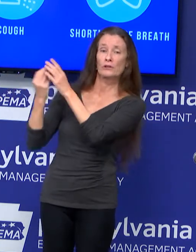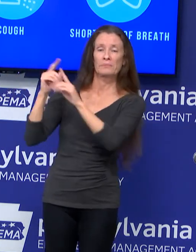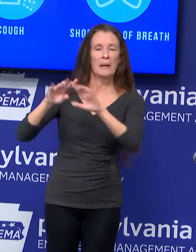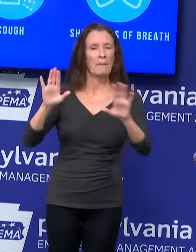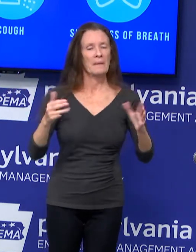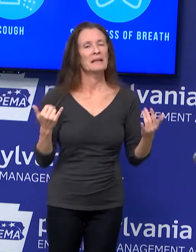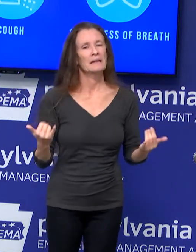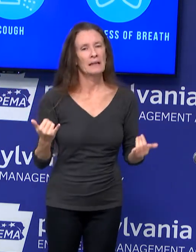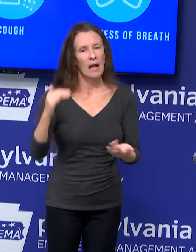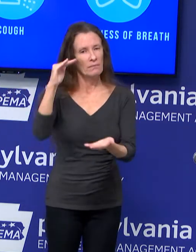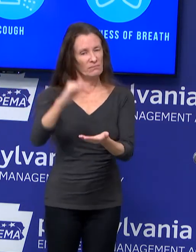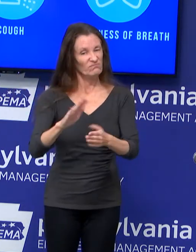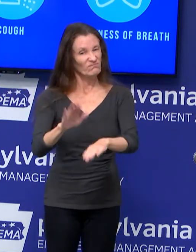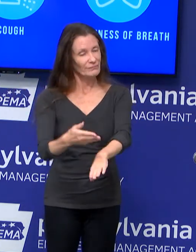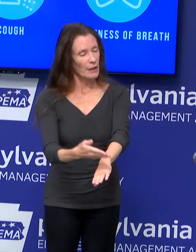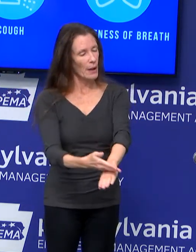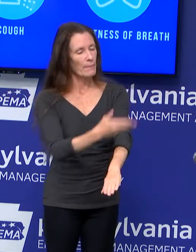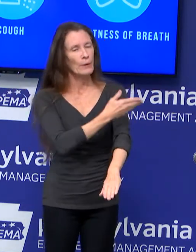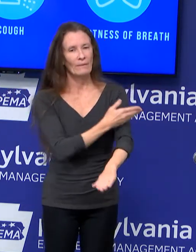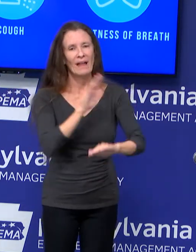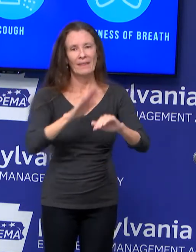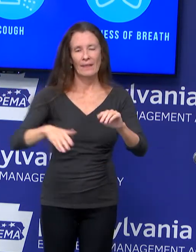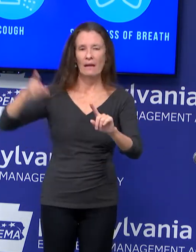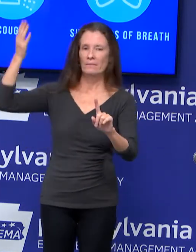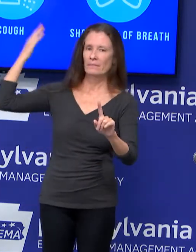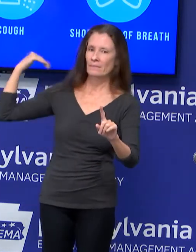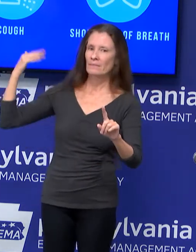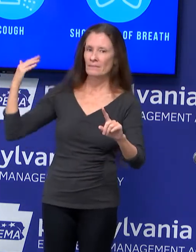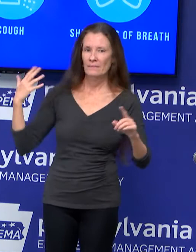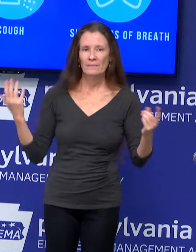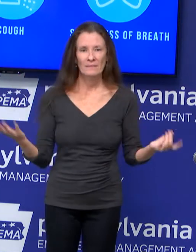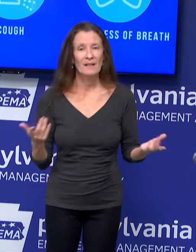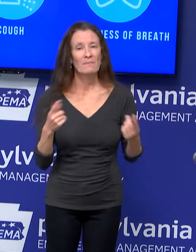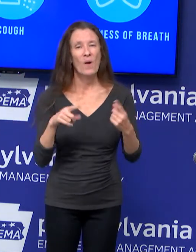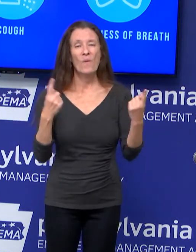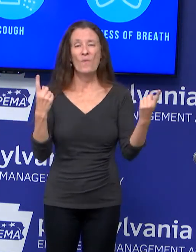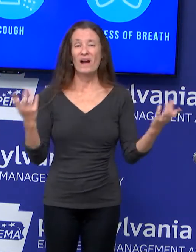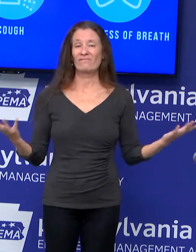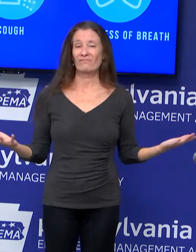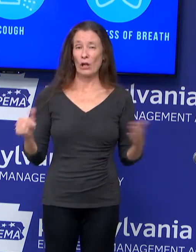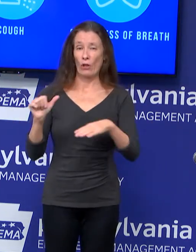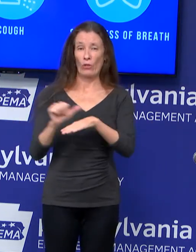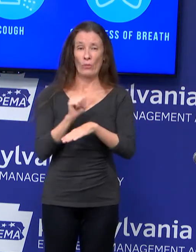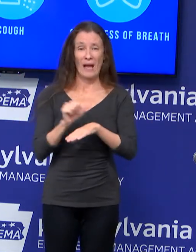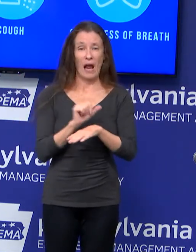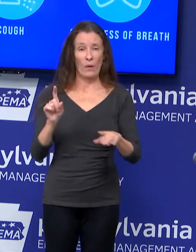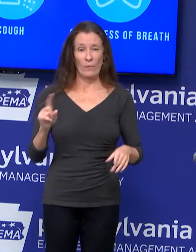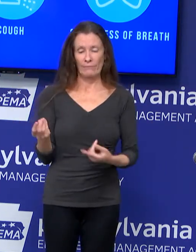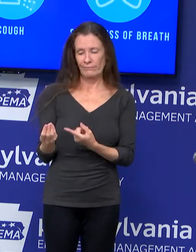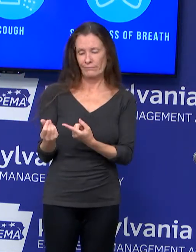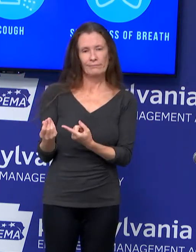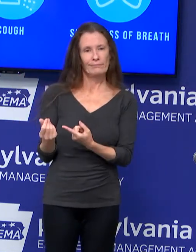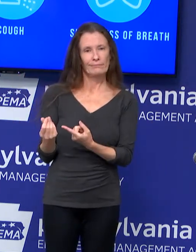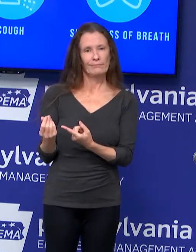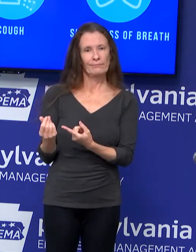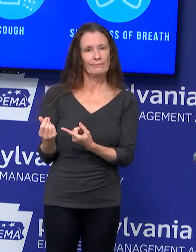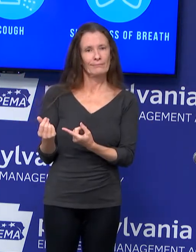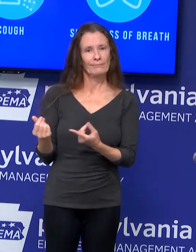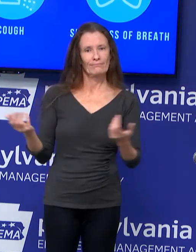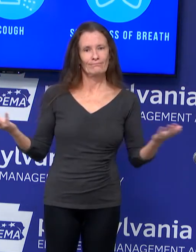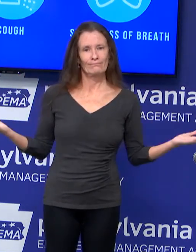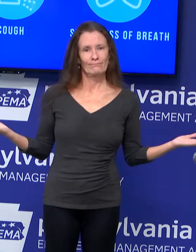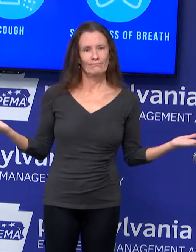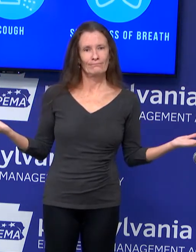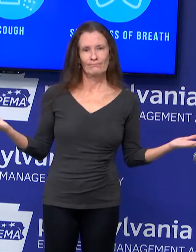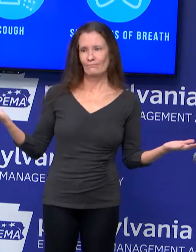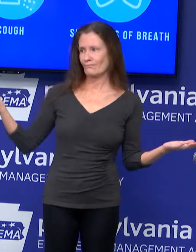towards protecting the communities. The threat, however, is the long-term funding. And I've mentioned this before. The funding for that program will be done by the end